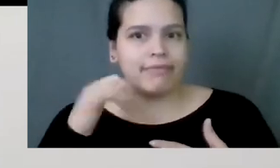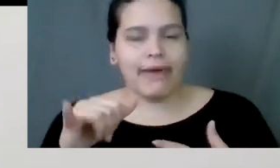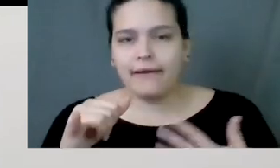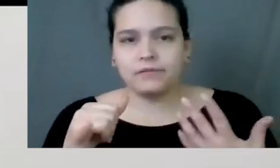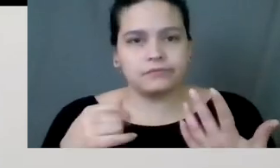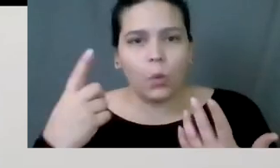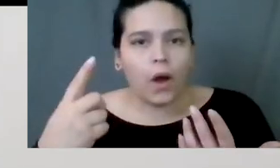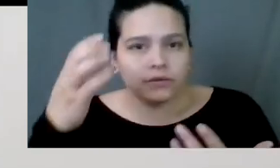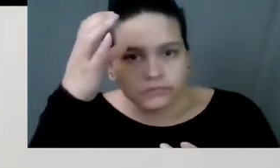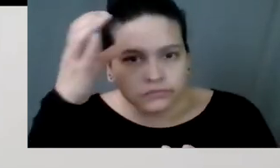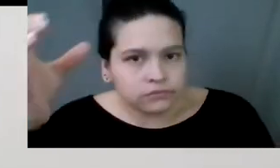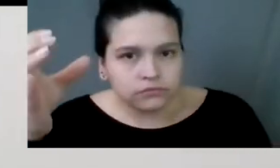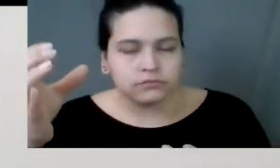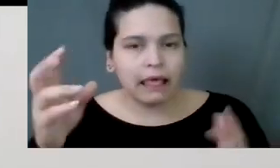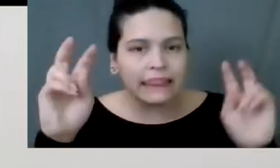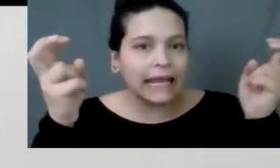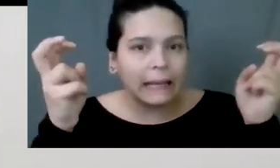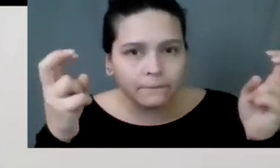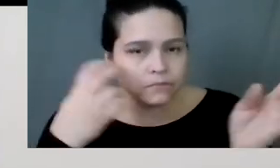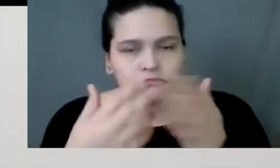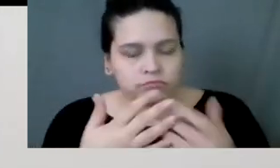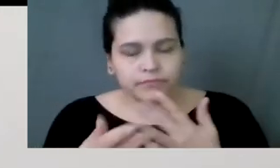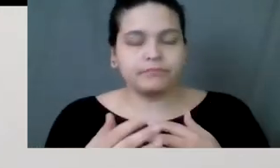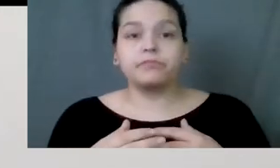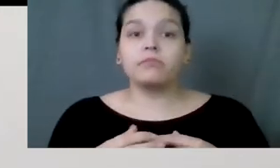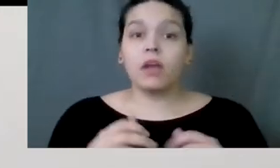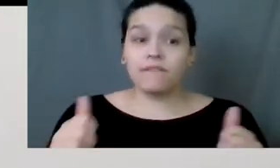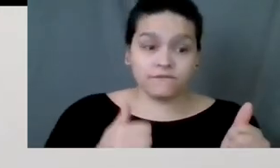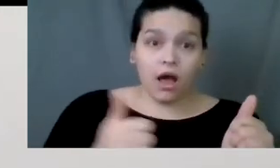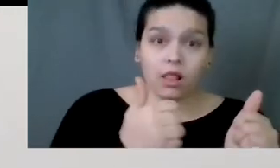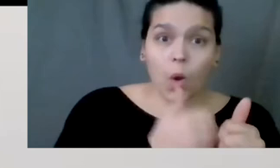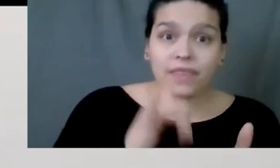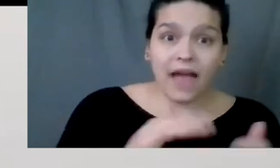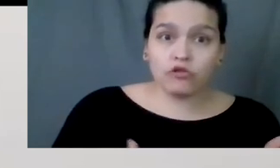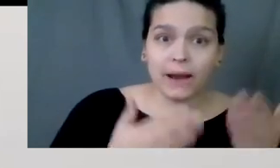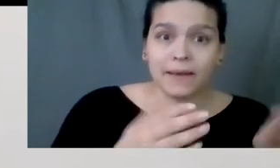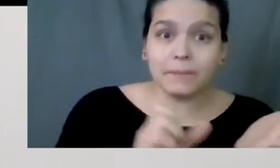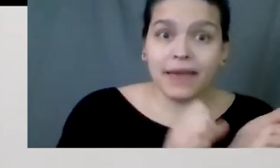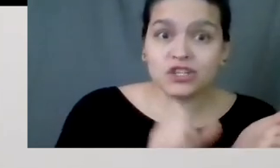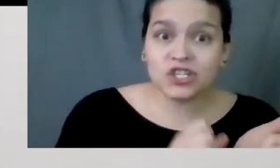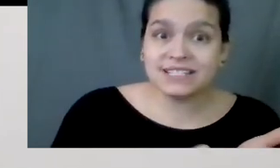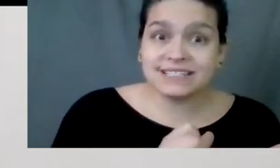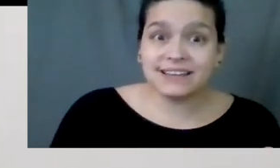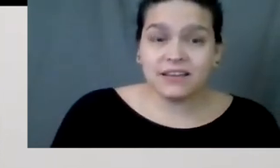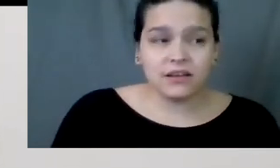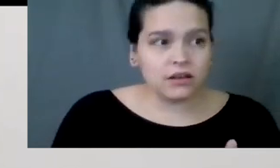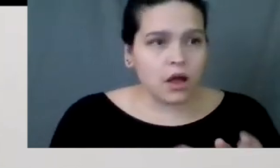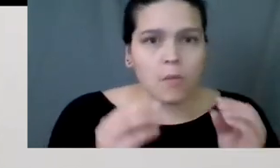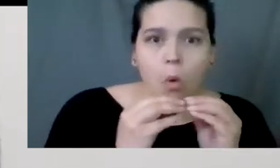where that theme, follow the recommended pages.